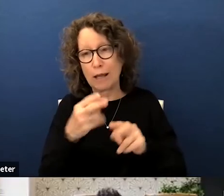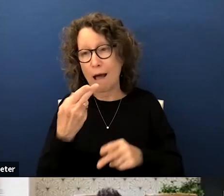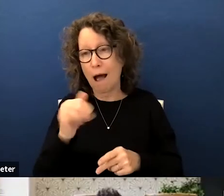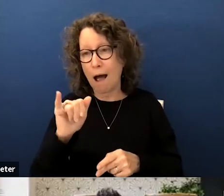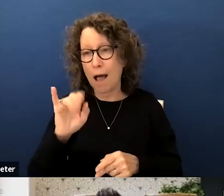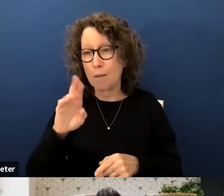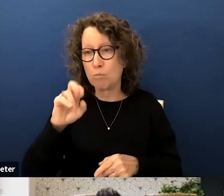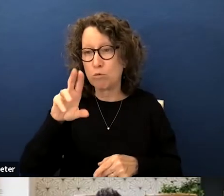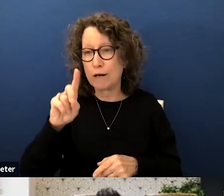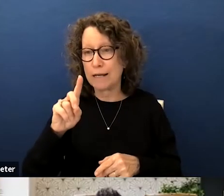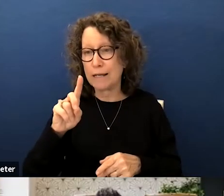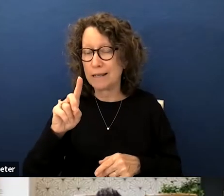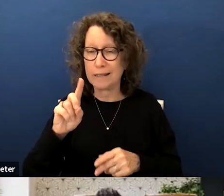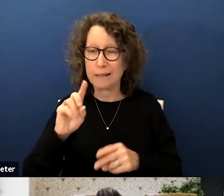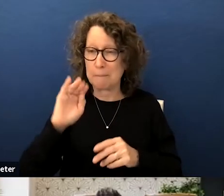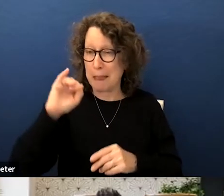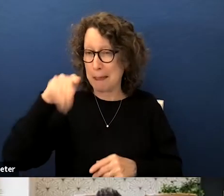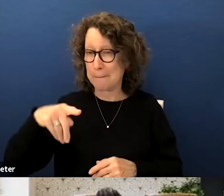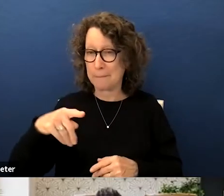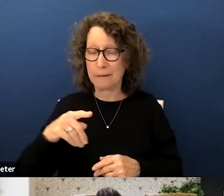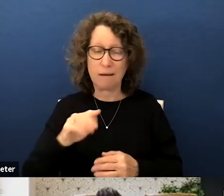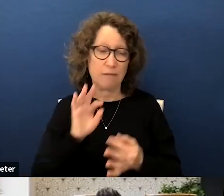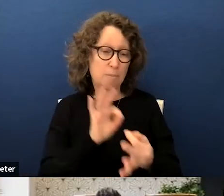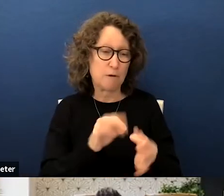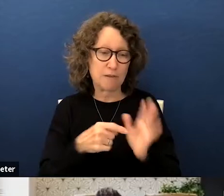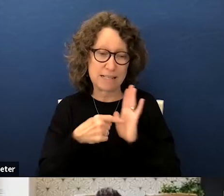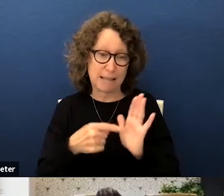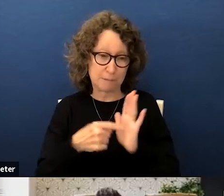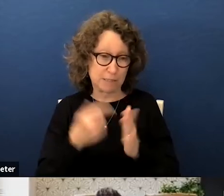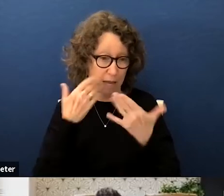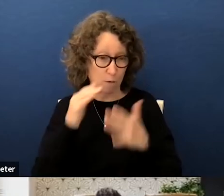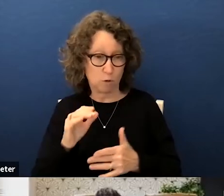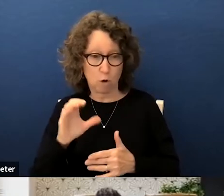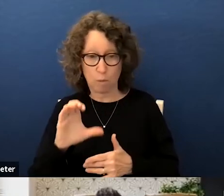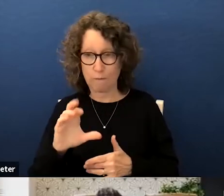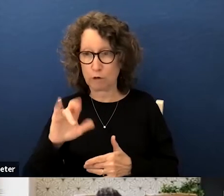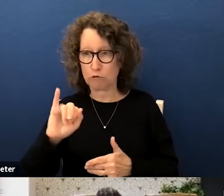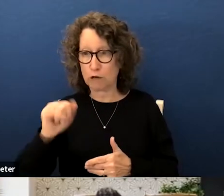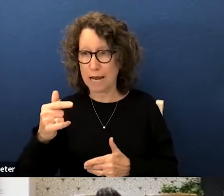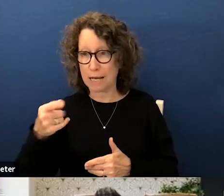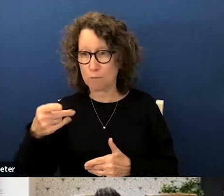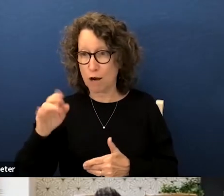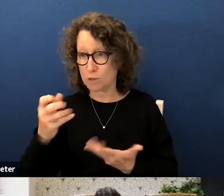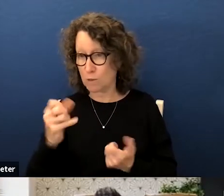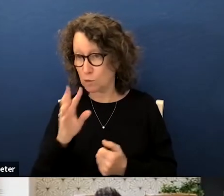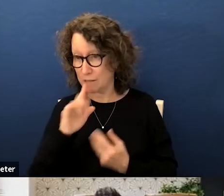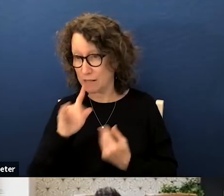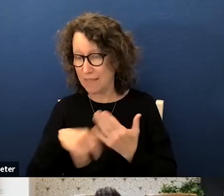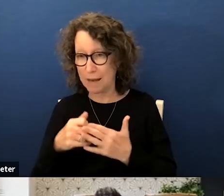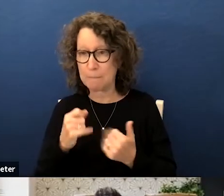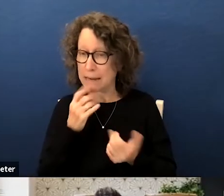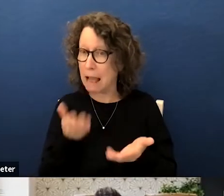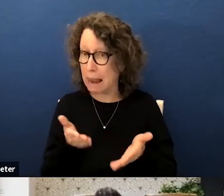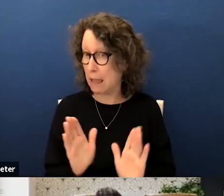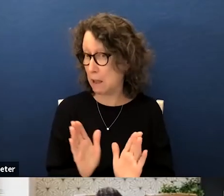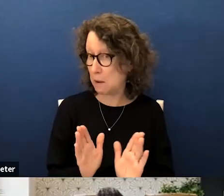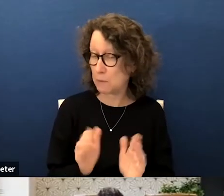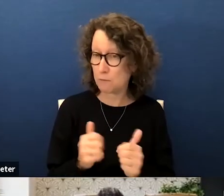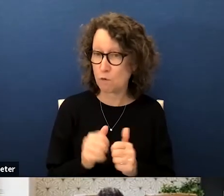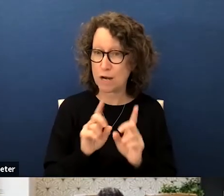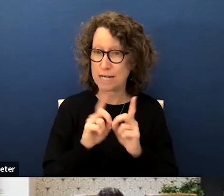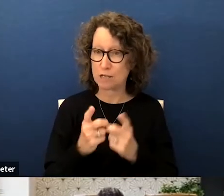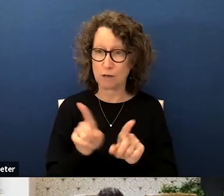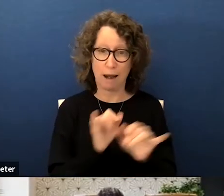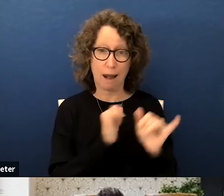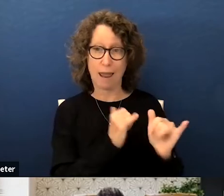scenario map again there are perfect examples and i don't know if craig price wants to speak to it but it's it's allowed um for districts